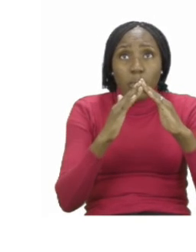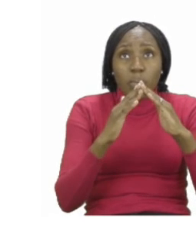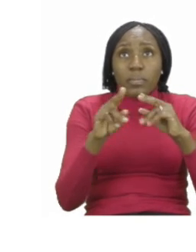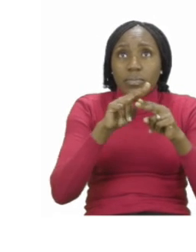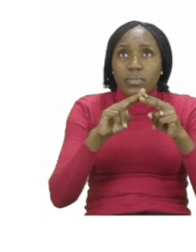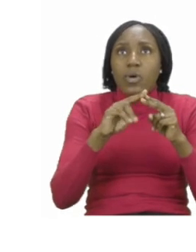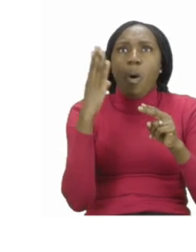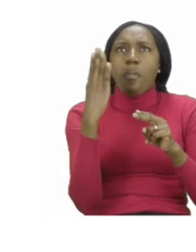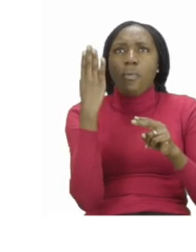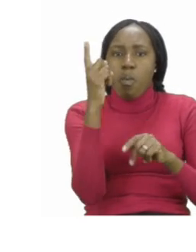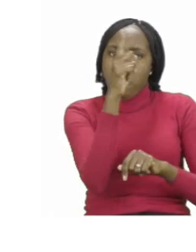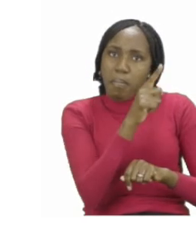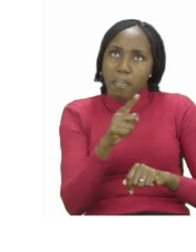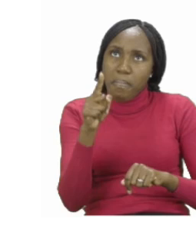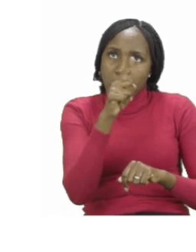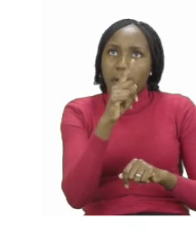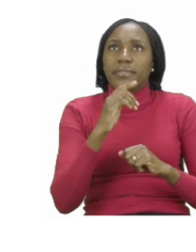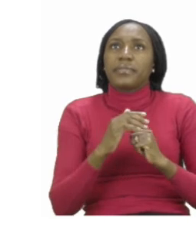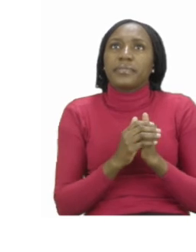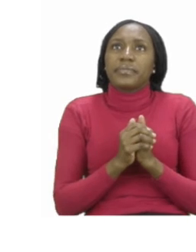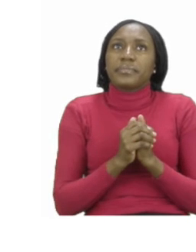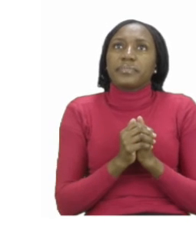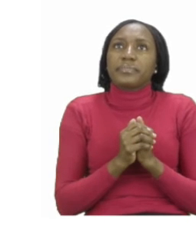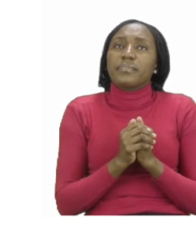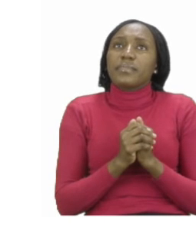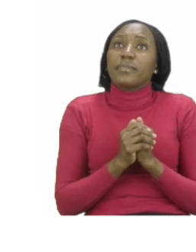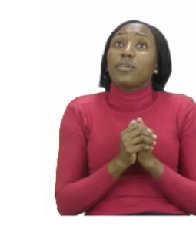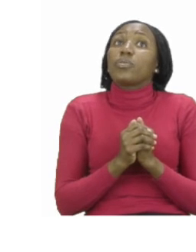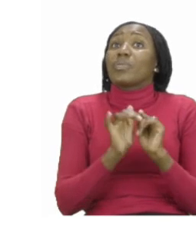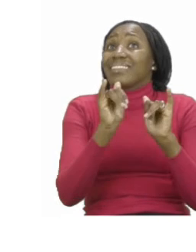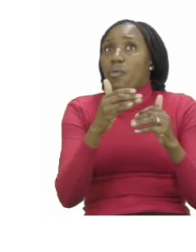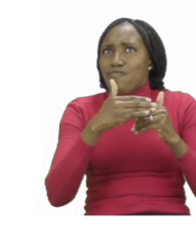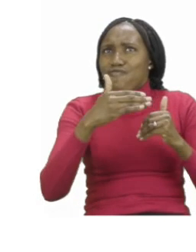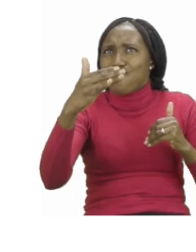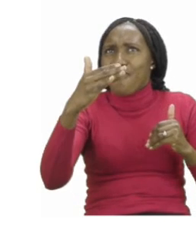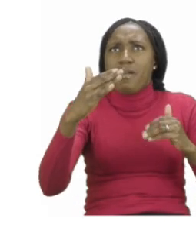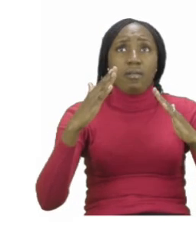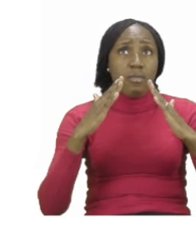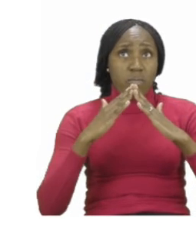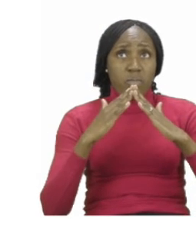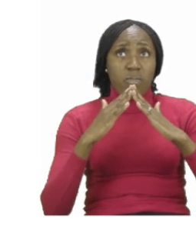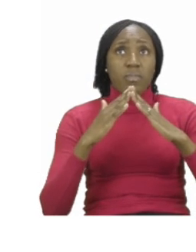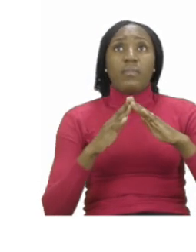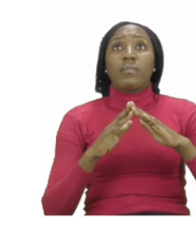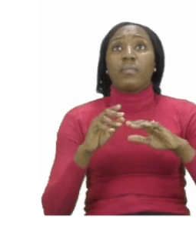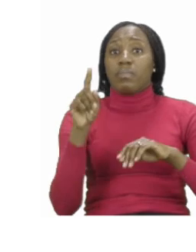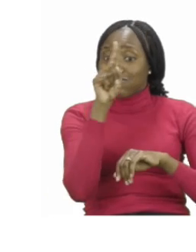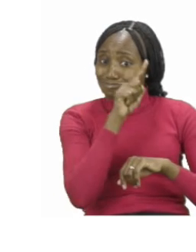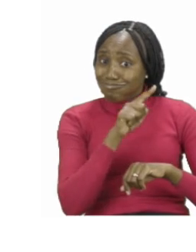blue crayon. And all the wild animals that are left